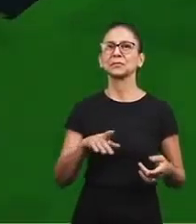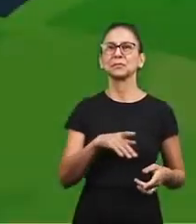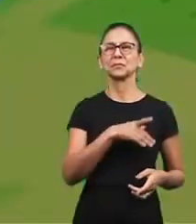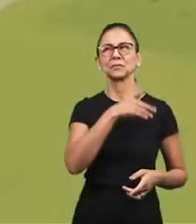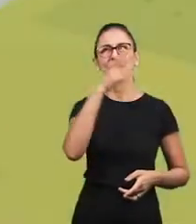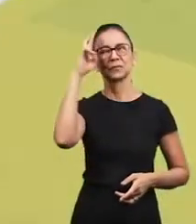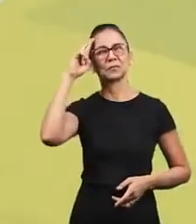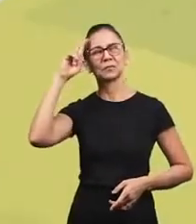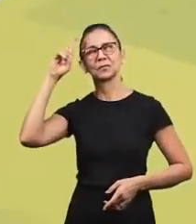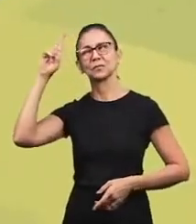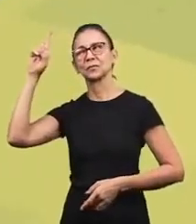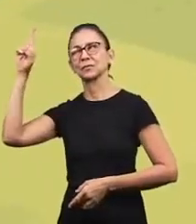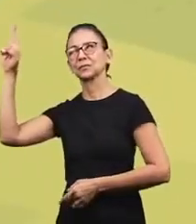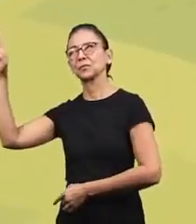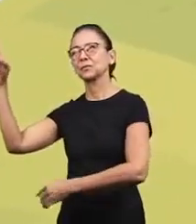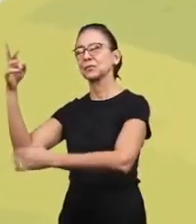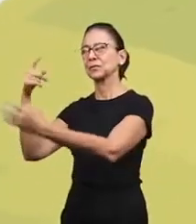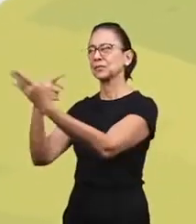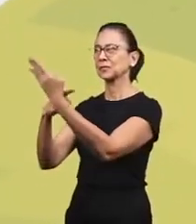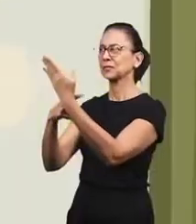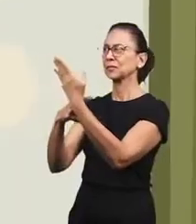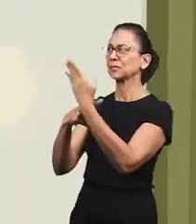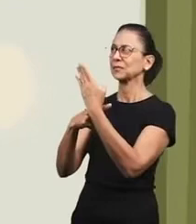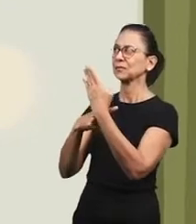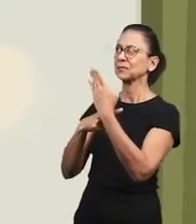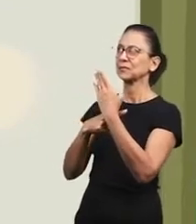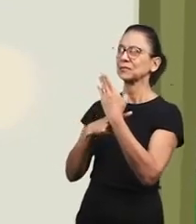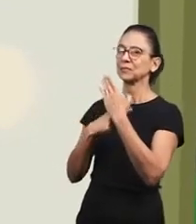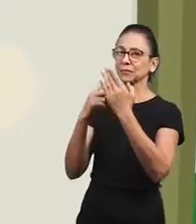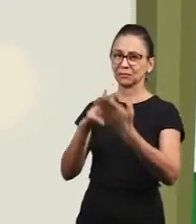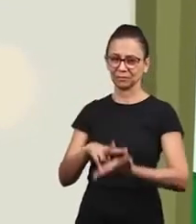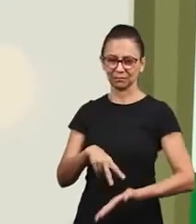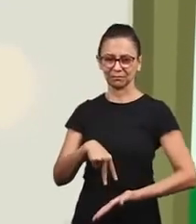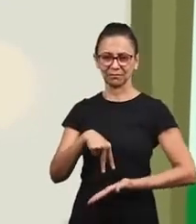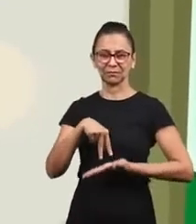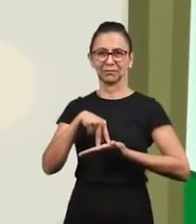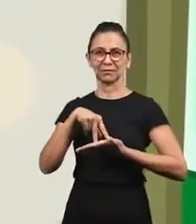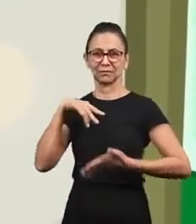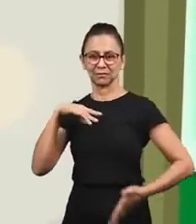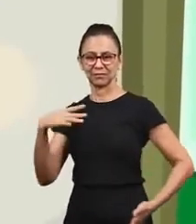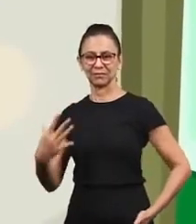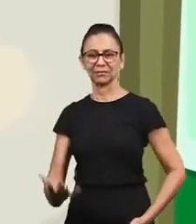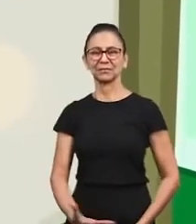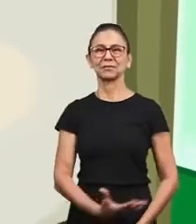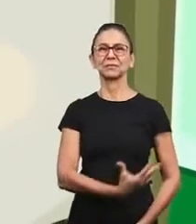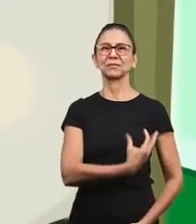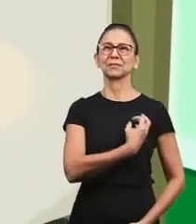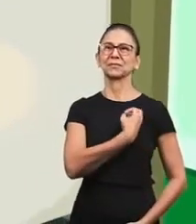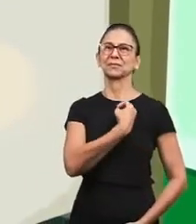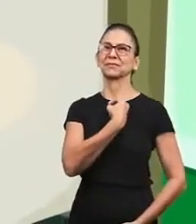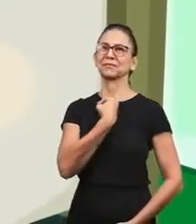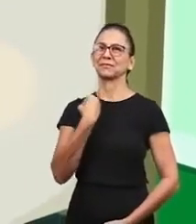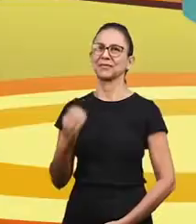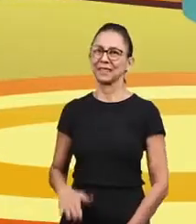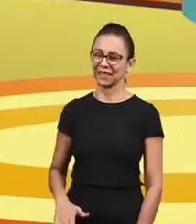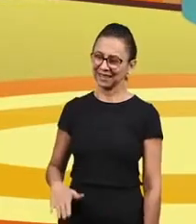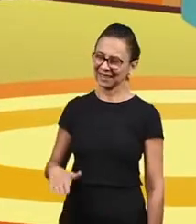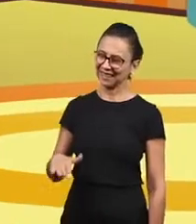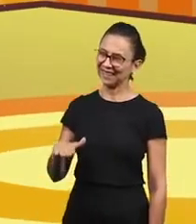sustain me grab me by the hand and raise me up give me salvation.